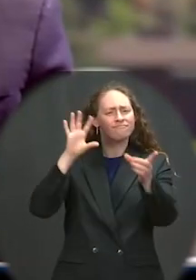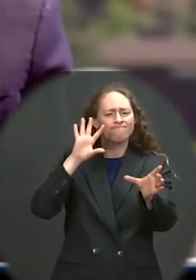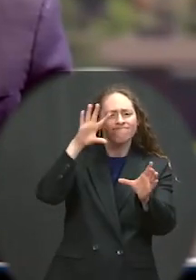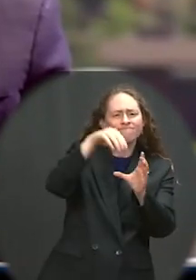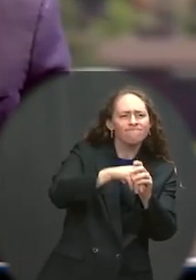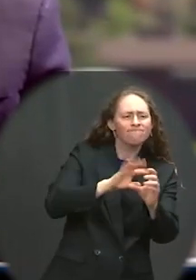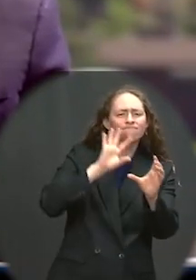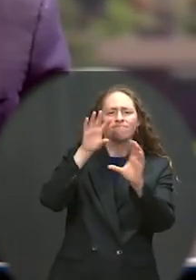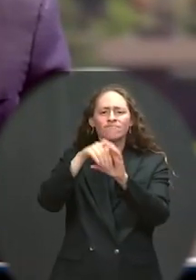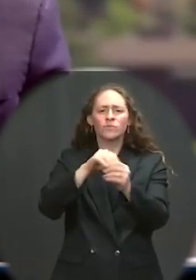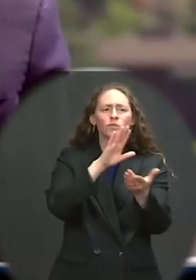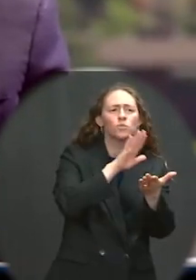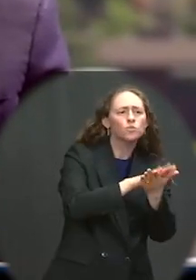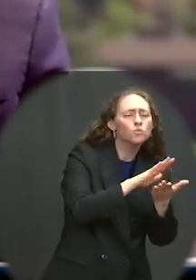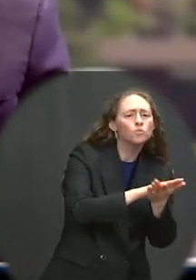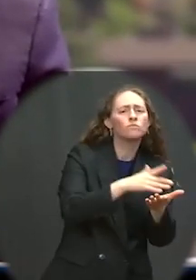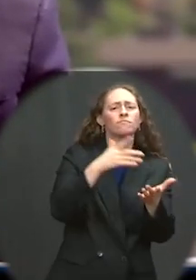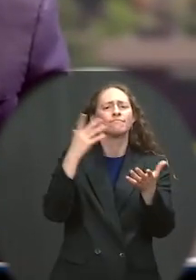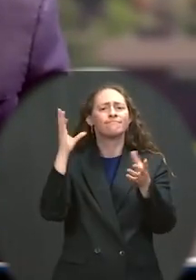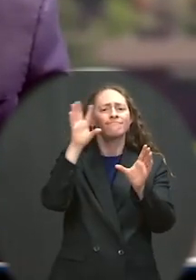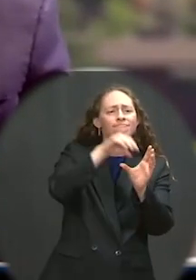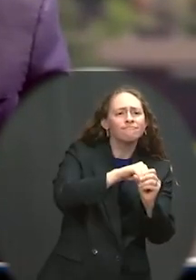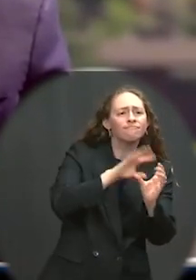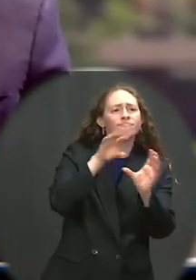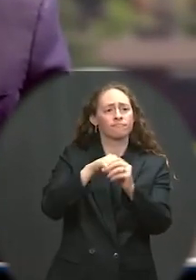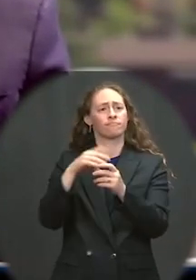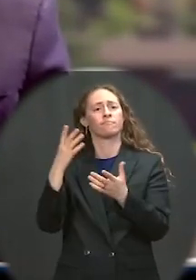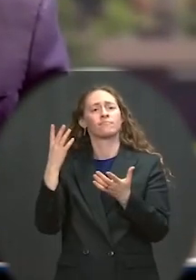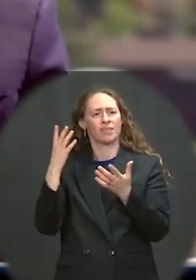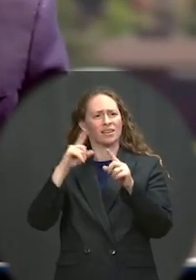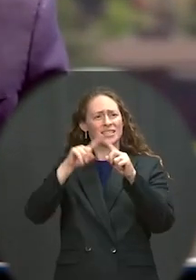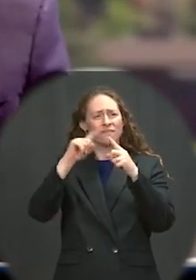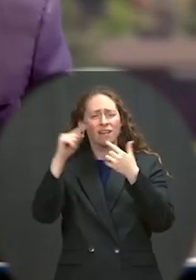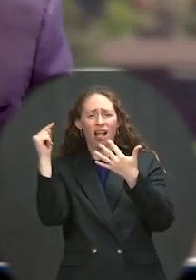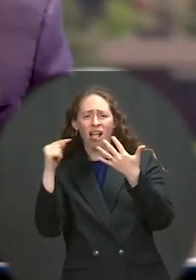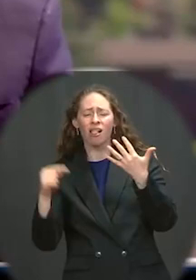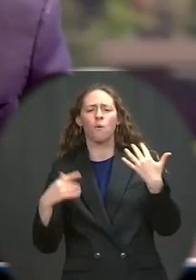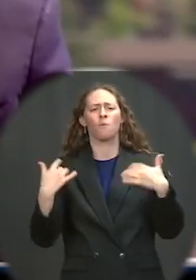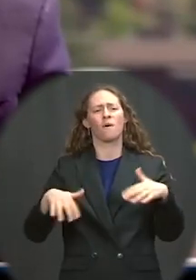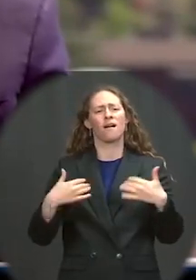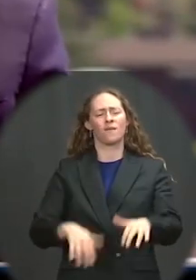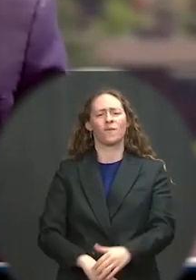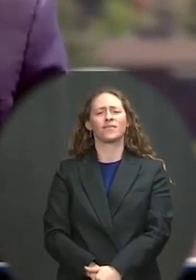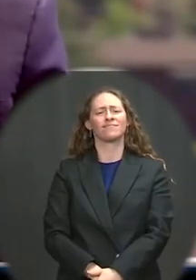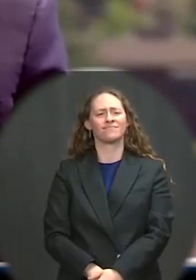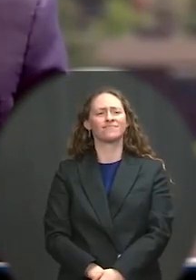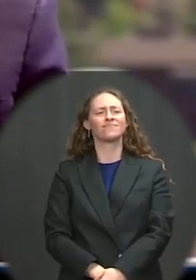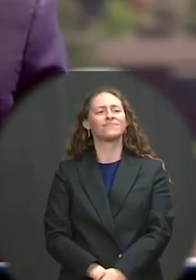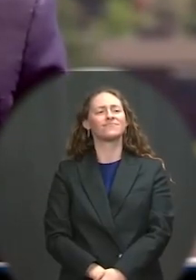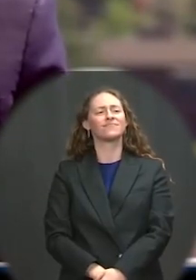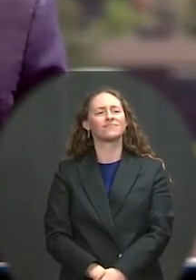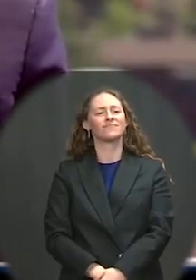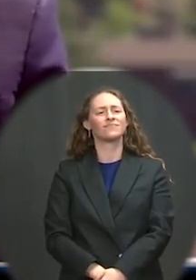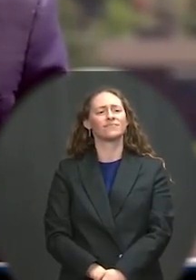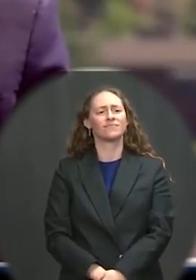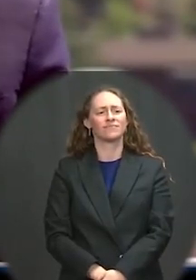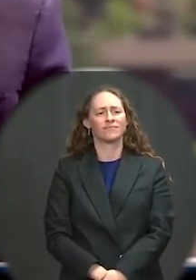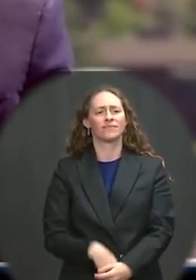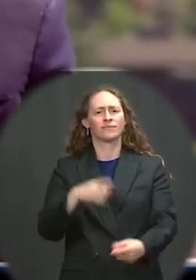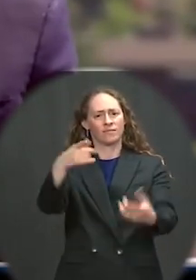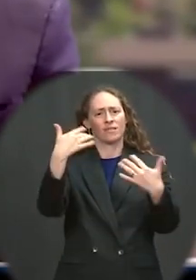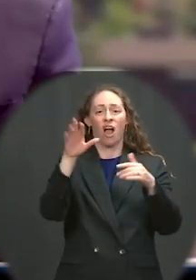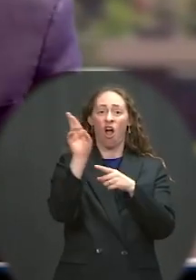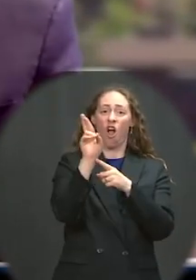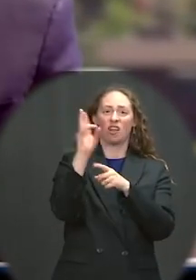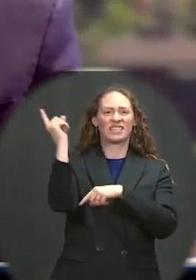Because you've achieved something few others can claim. You survived our day and billet night. You made it through swab